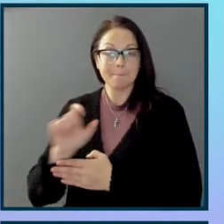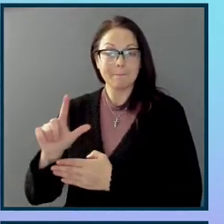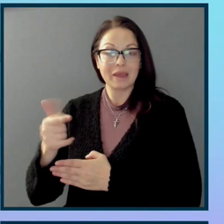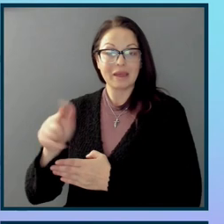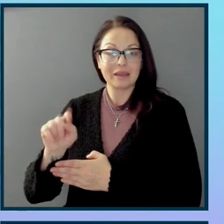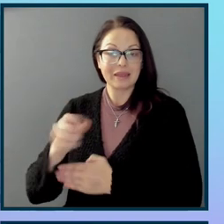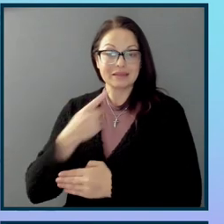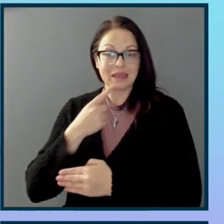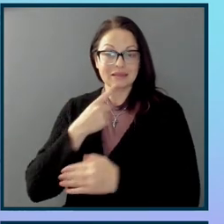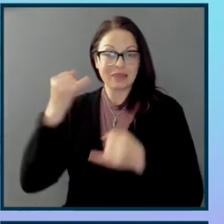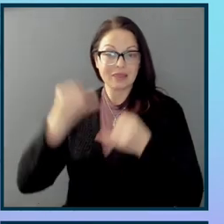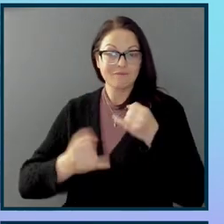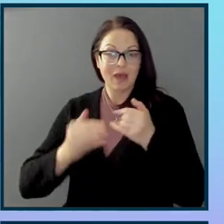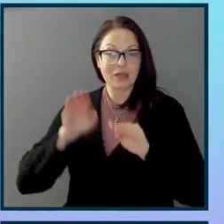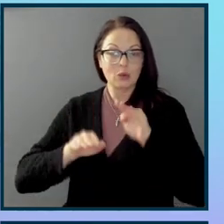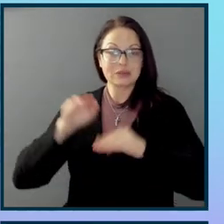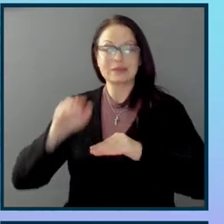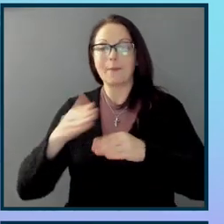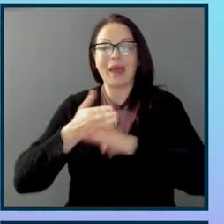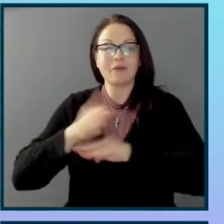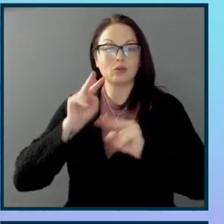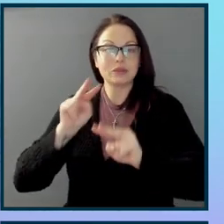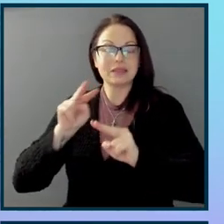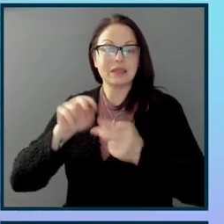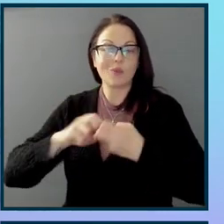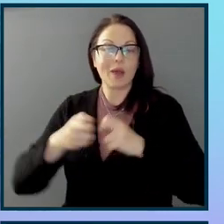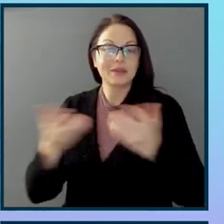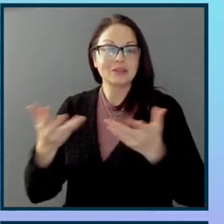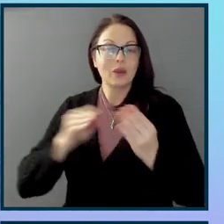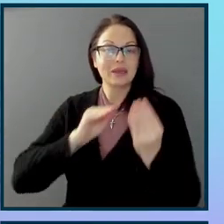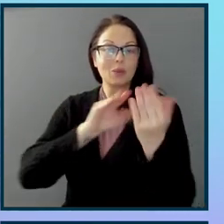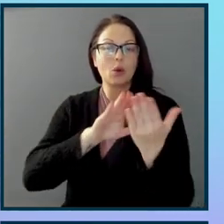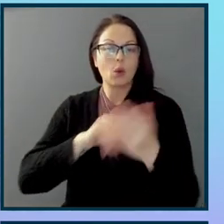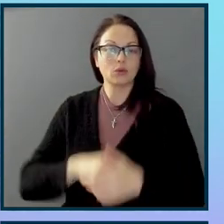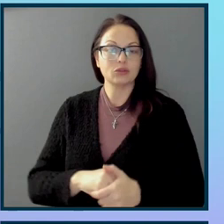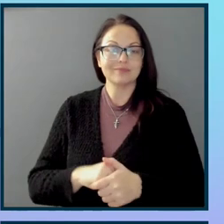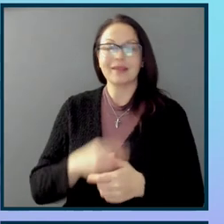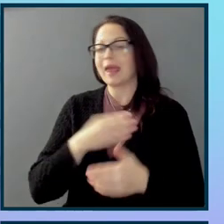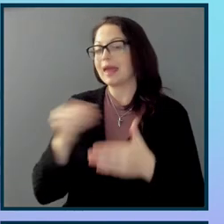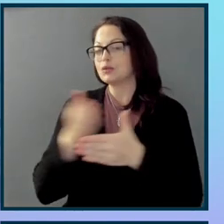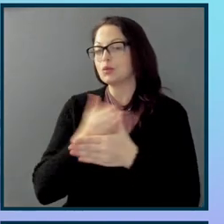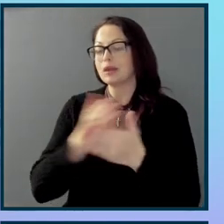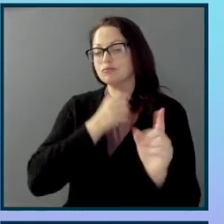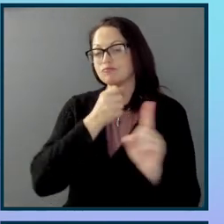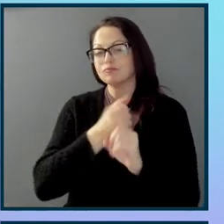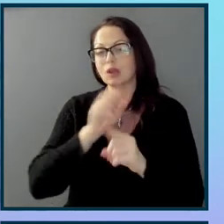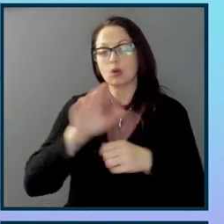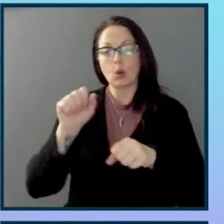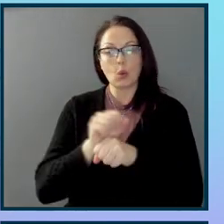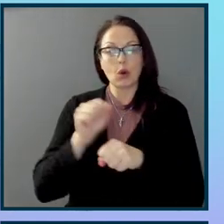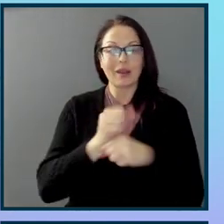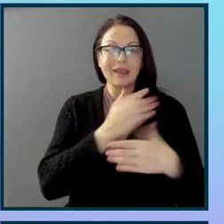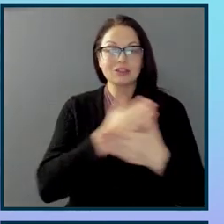seeing the problem is finding an approach. And to measure the impact of your work, and share your successes and